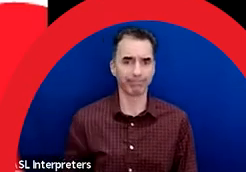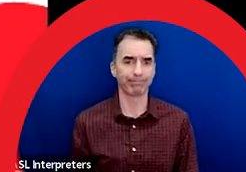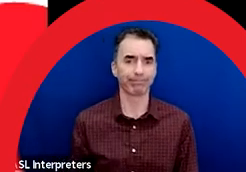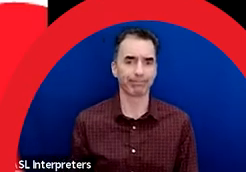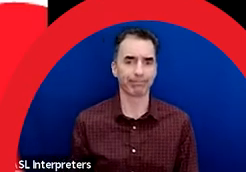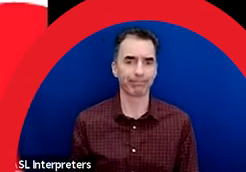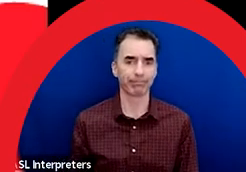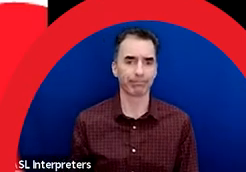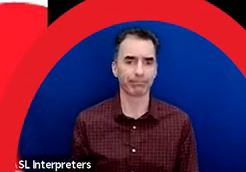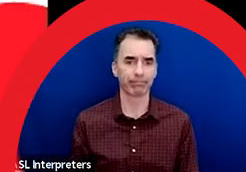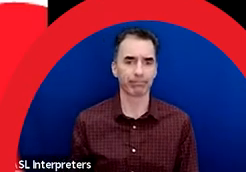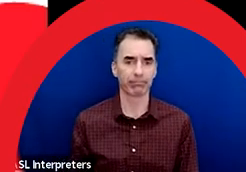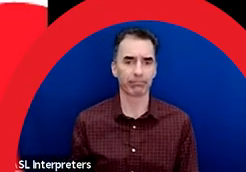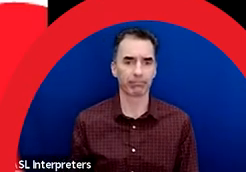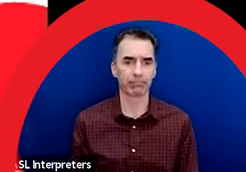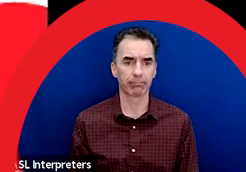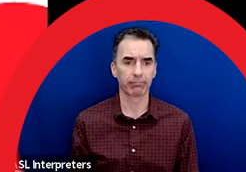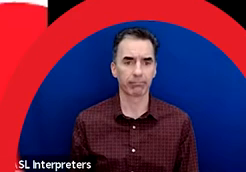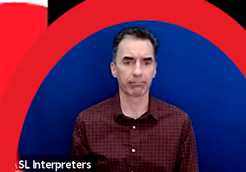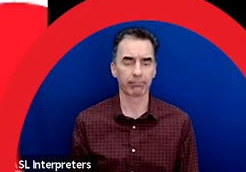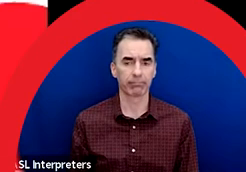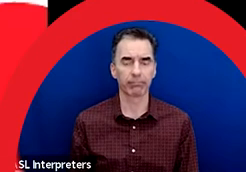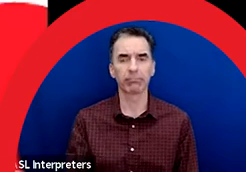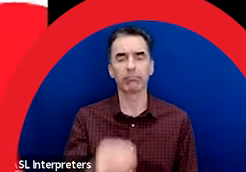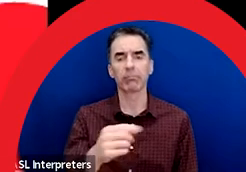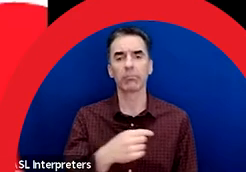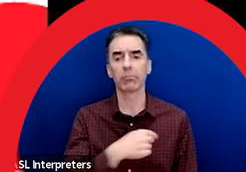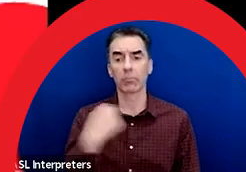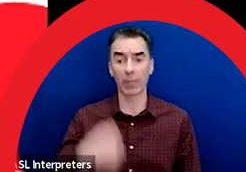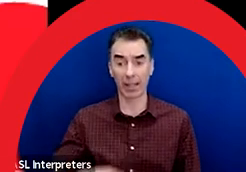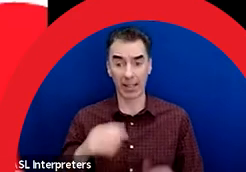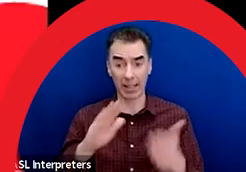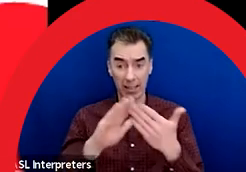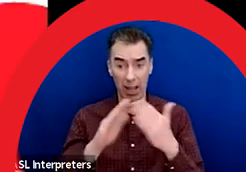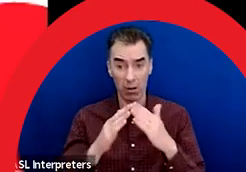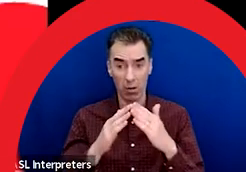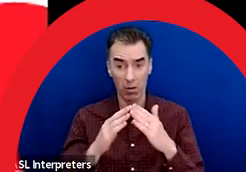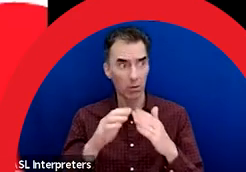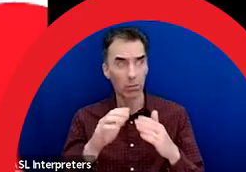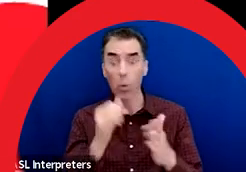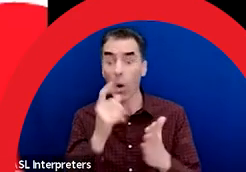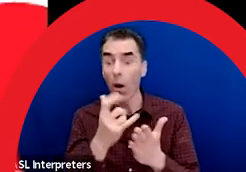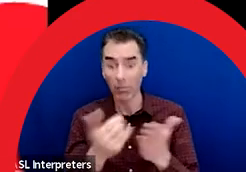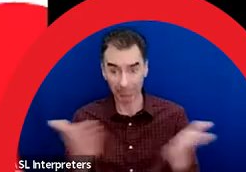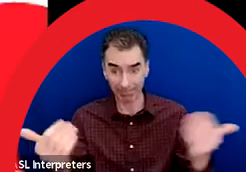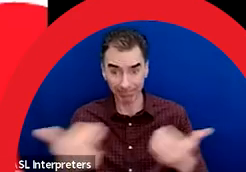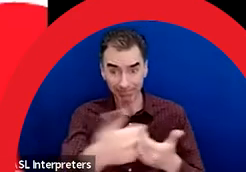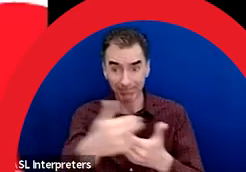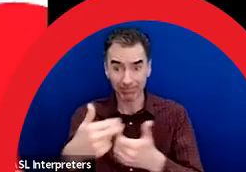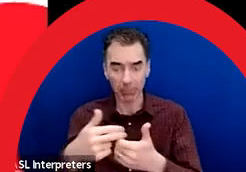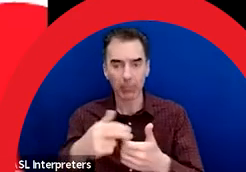As an example of this transition, the Chinatown Road mural called to artists is a collaborative effort between both organizations.